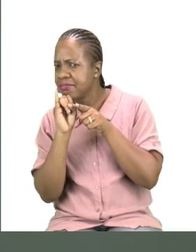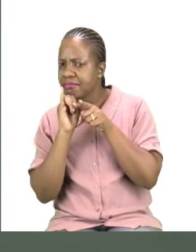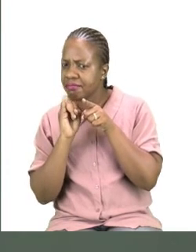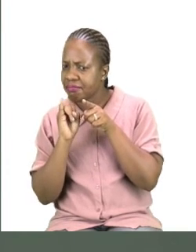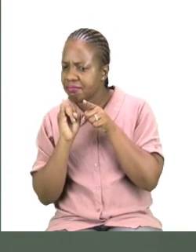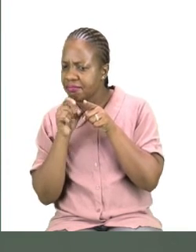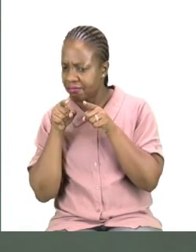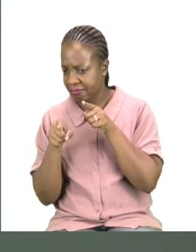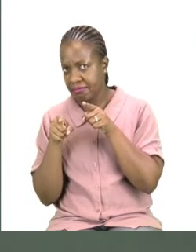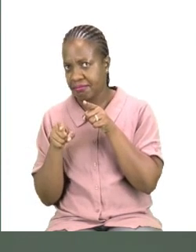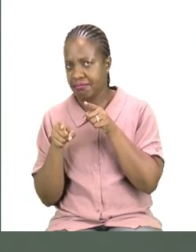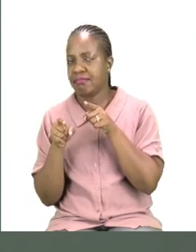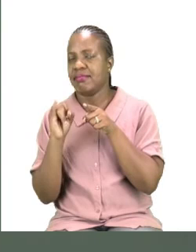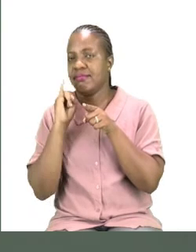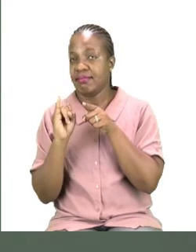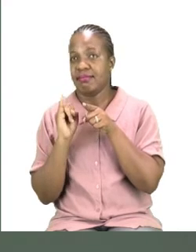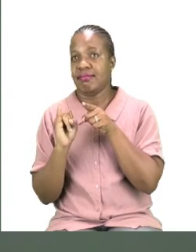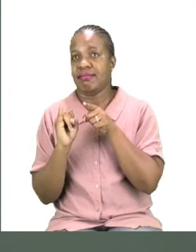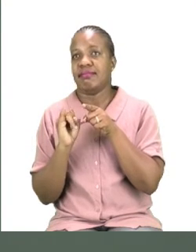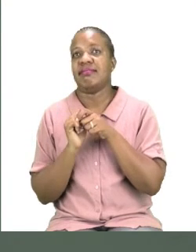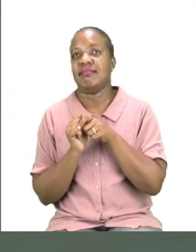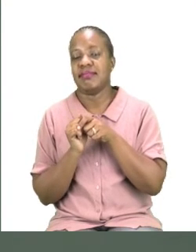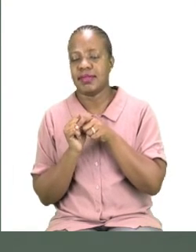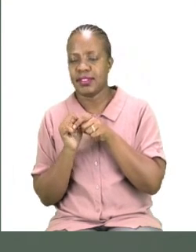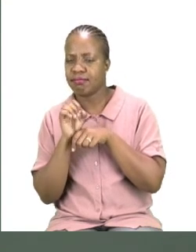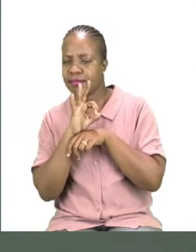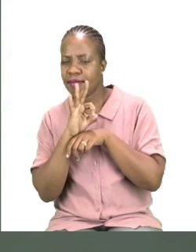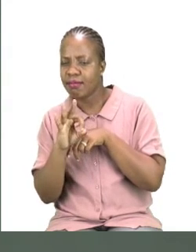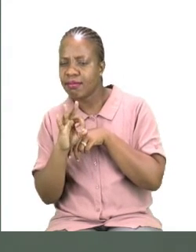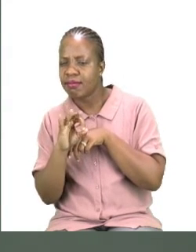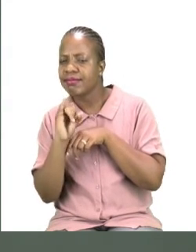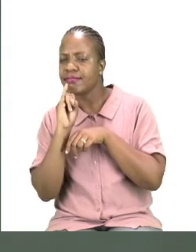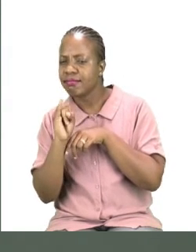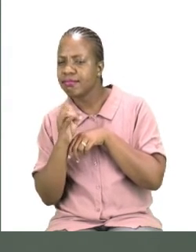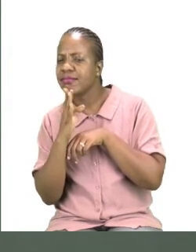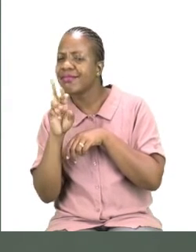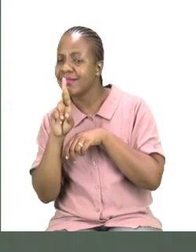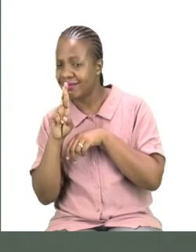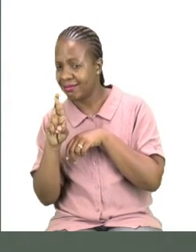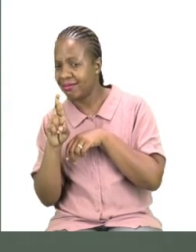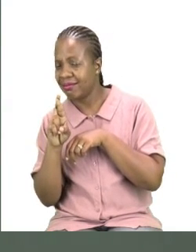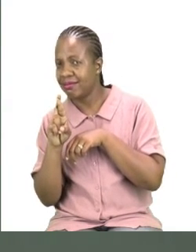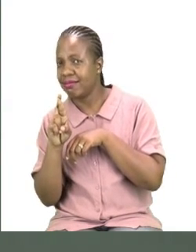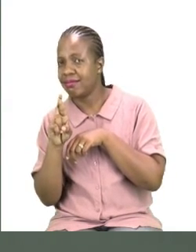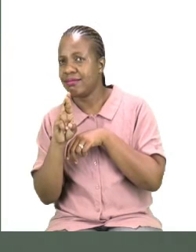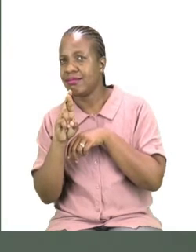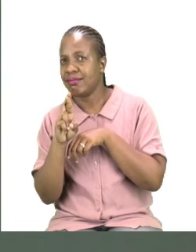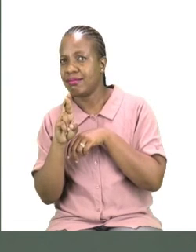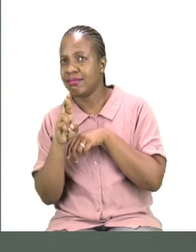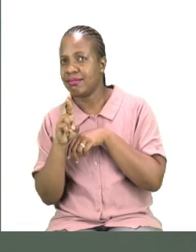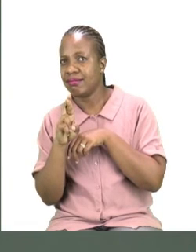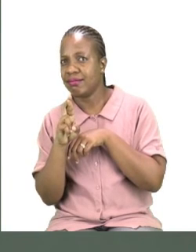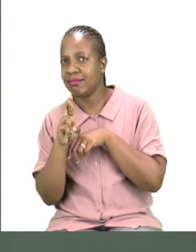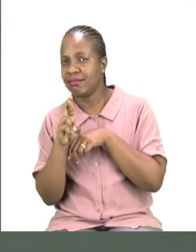But this is an I. So I have F I. What comes next? We have an R. So